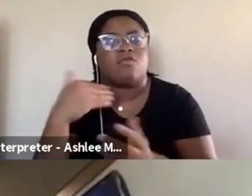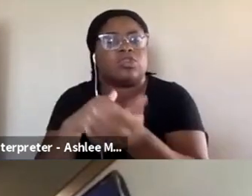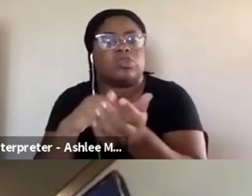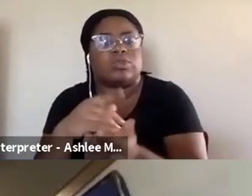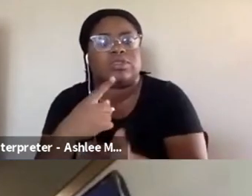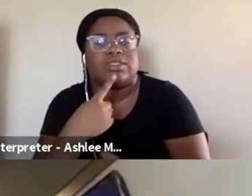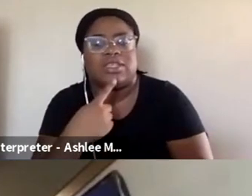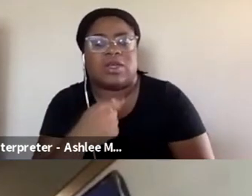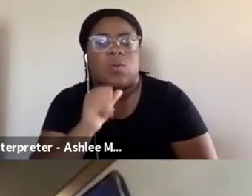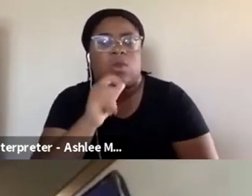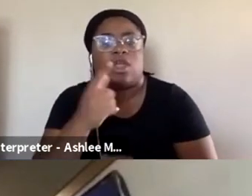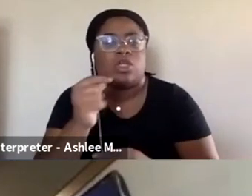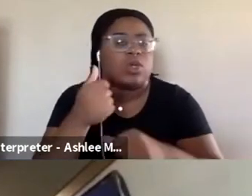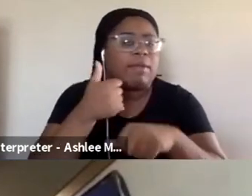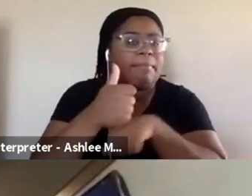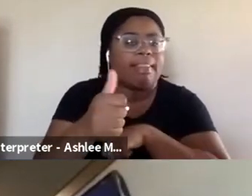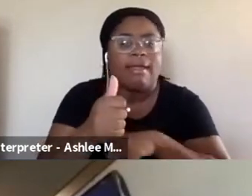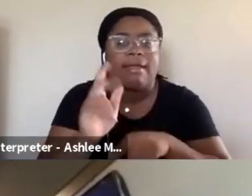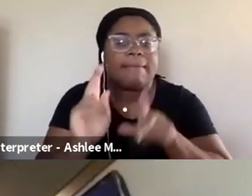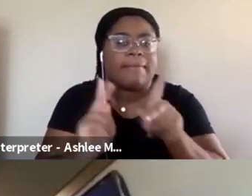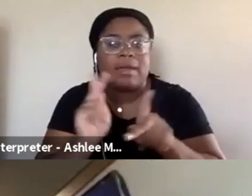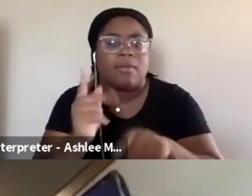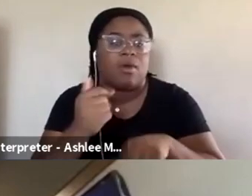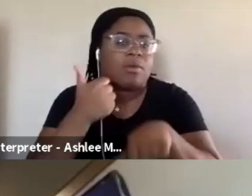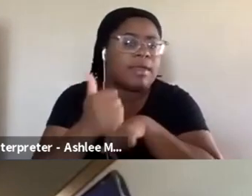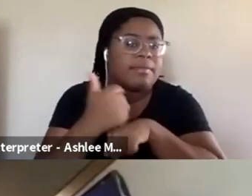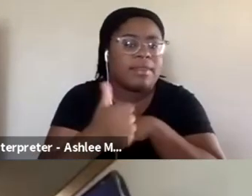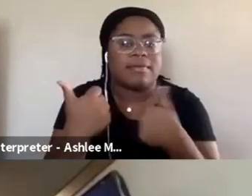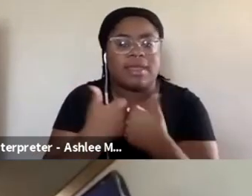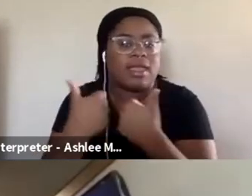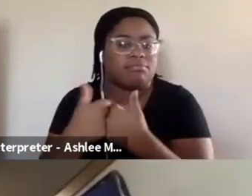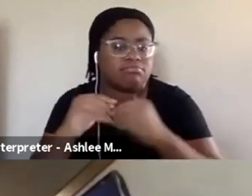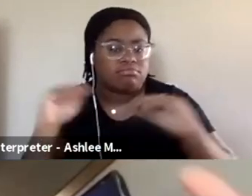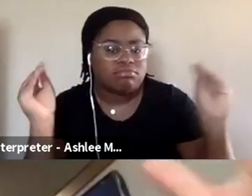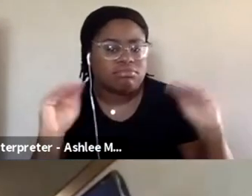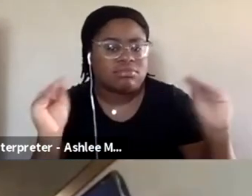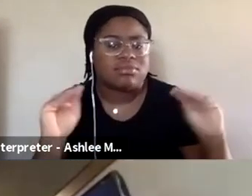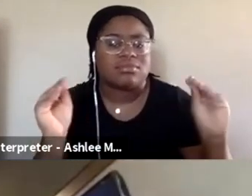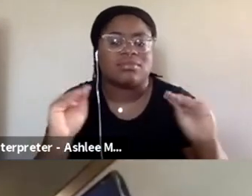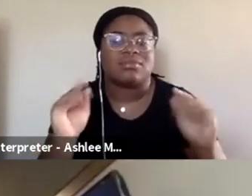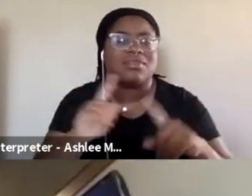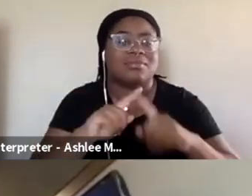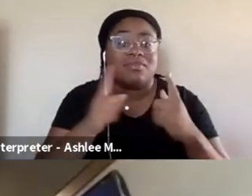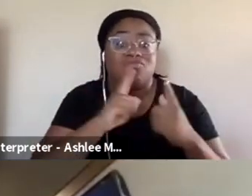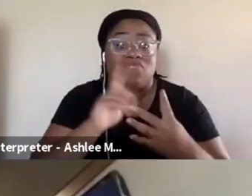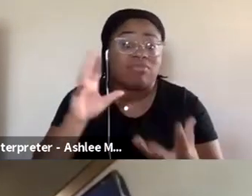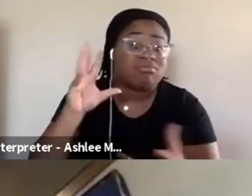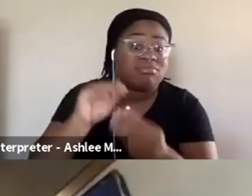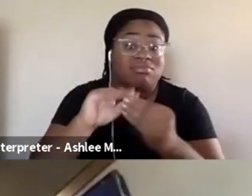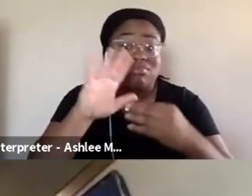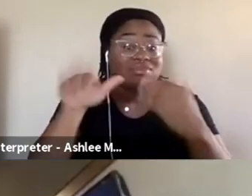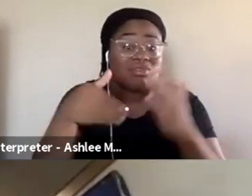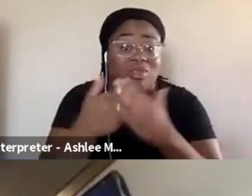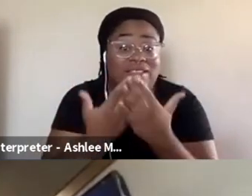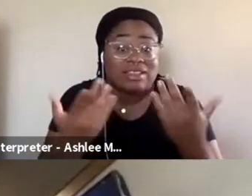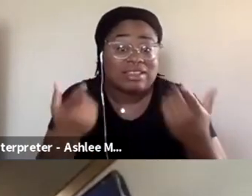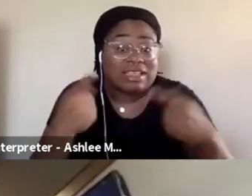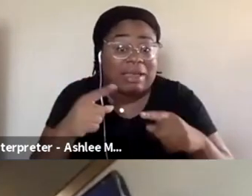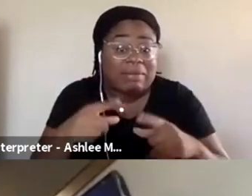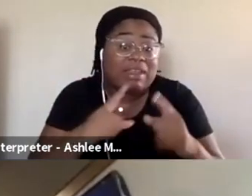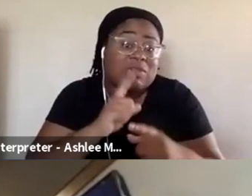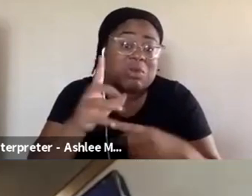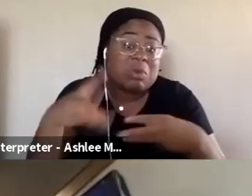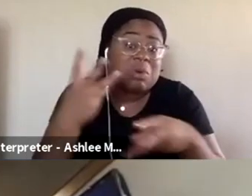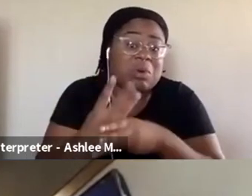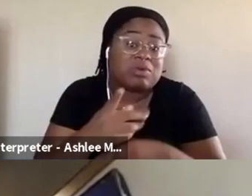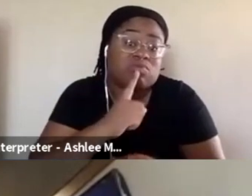you know, we're not trying to like blame gaming and blame the gaming community for these things, you know, because it's a microcosm of what's happening, like in the real world. So a lot of my research, you